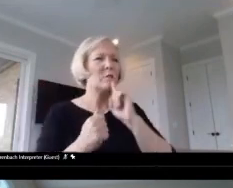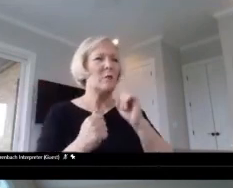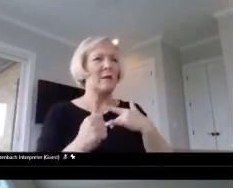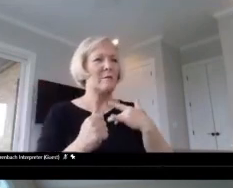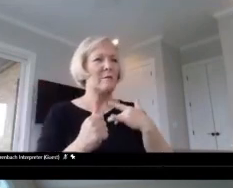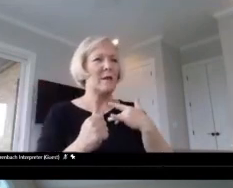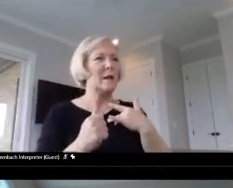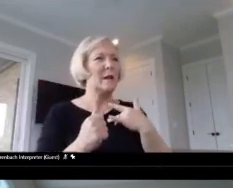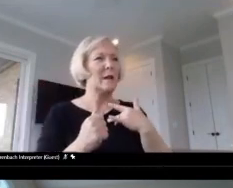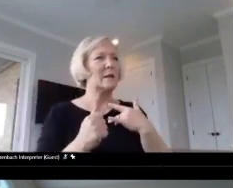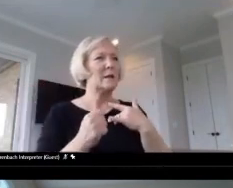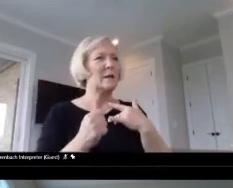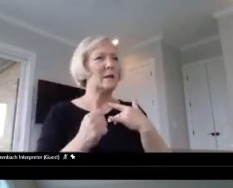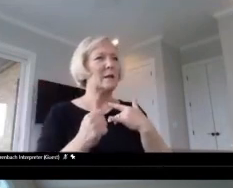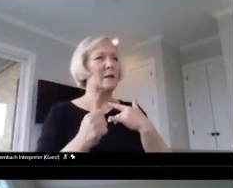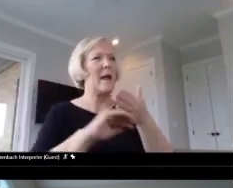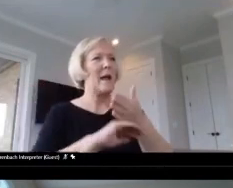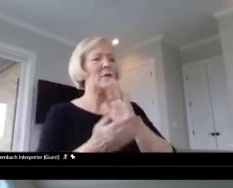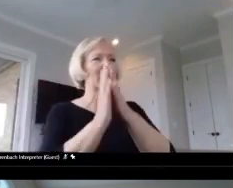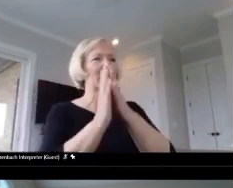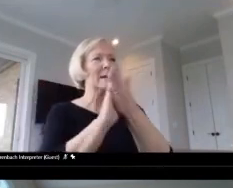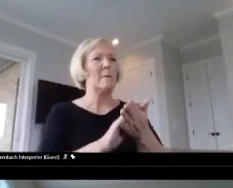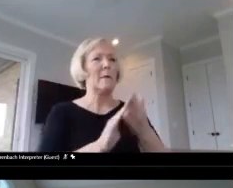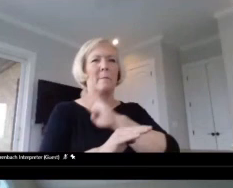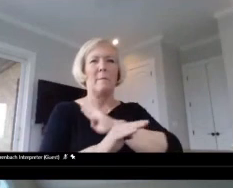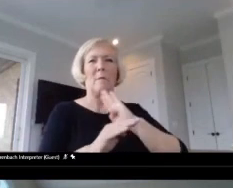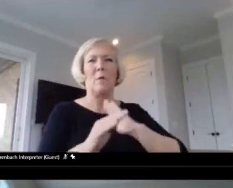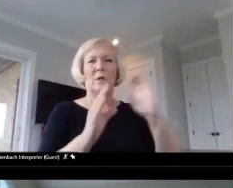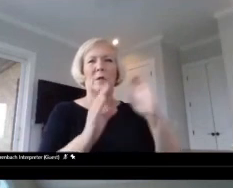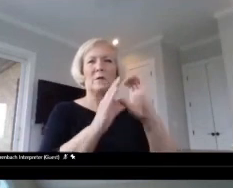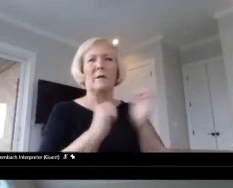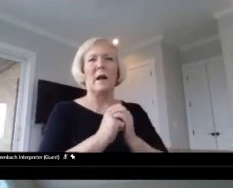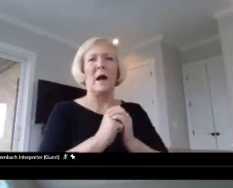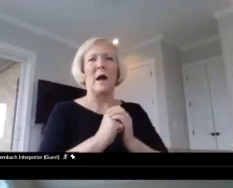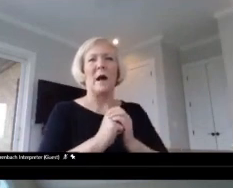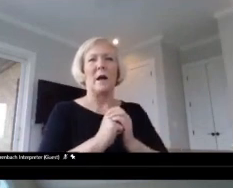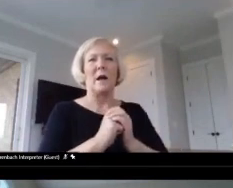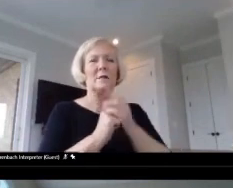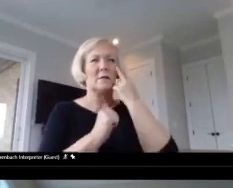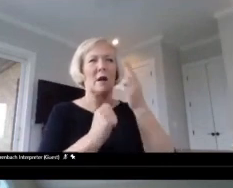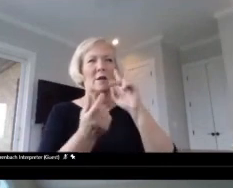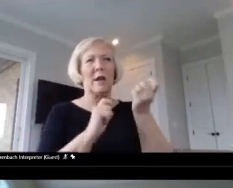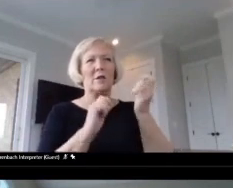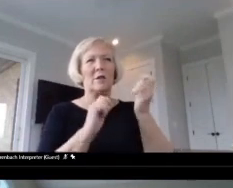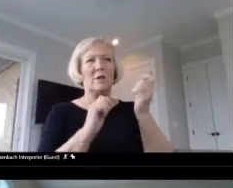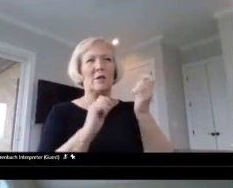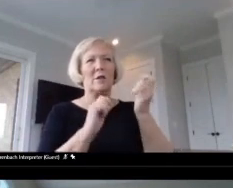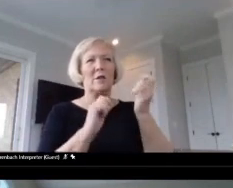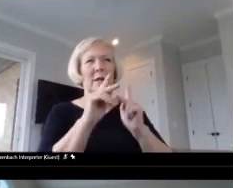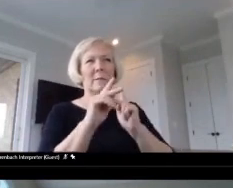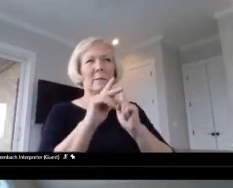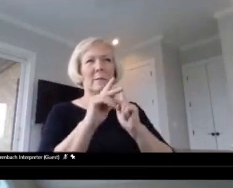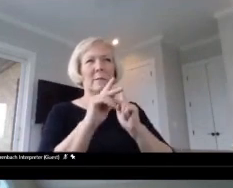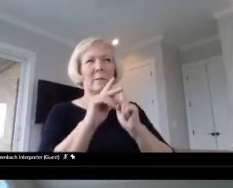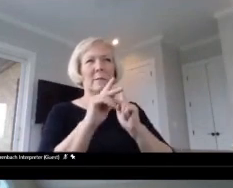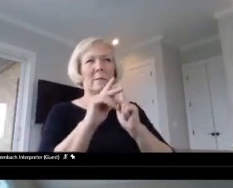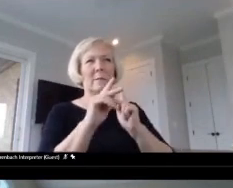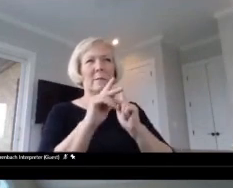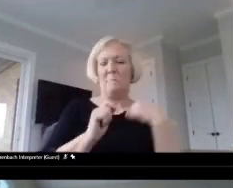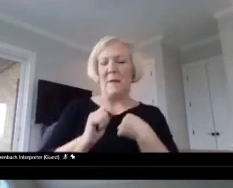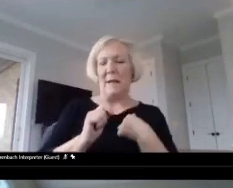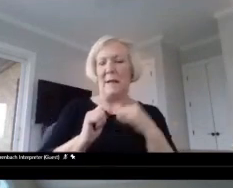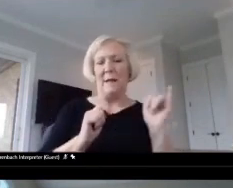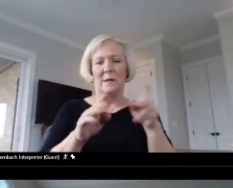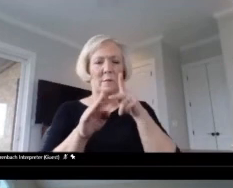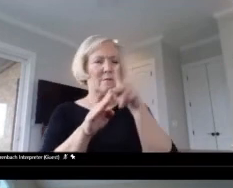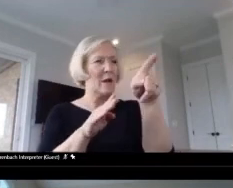board certified was I saw a change in the way people viewed me as a professional. So it allowed me to